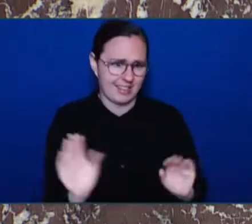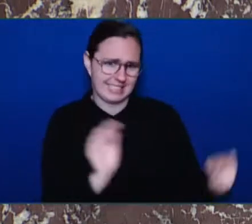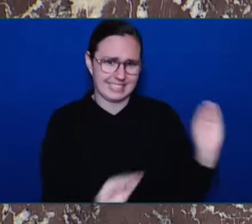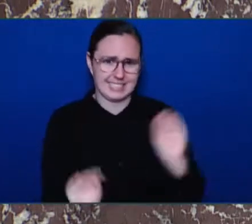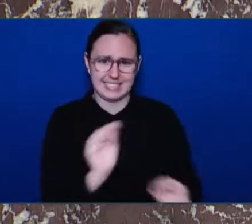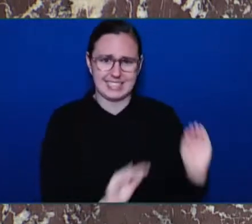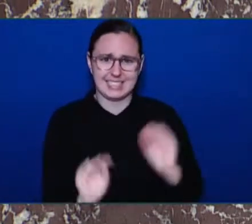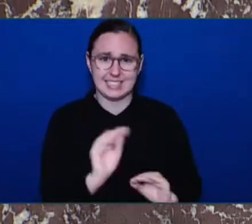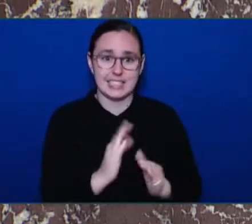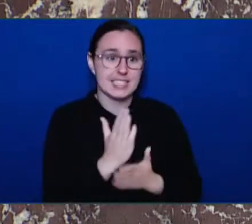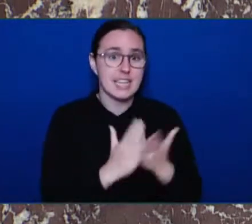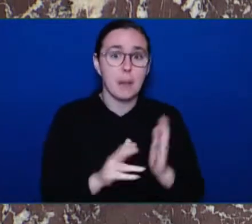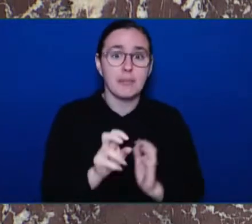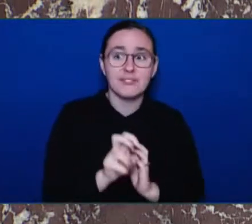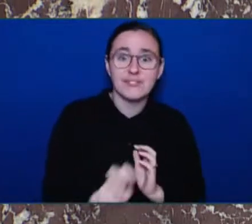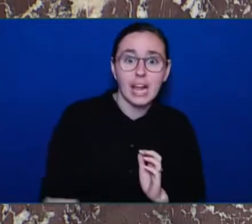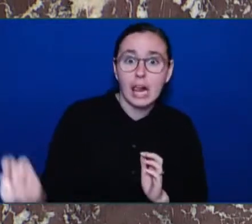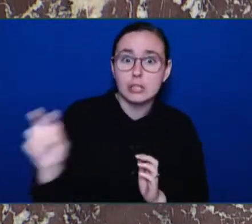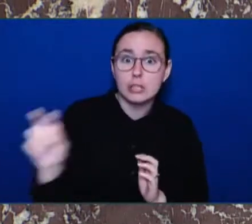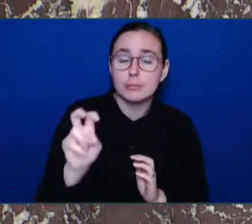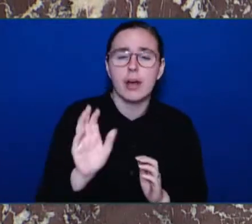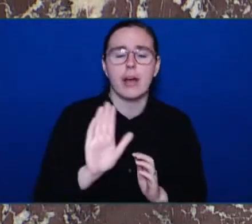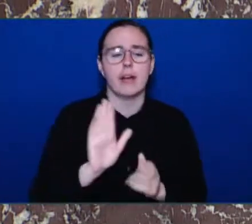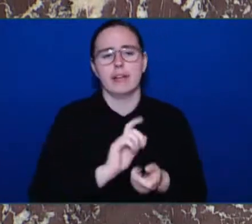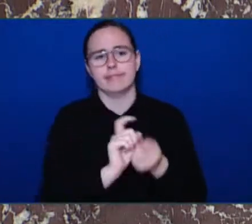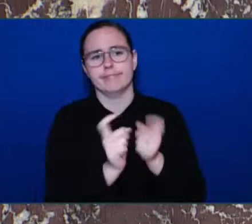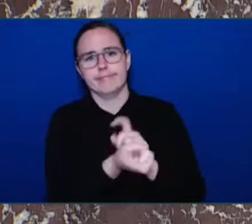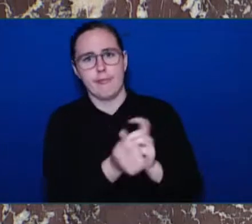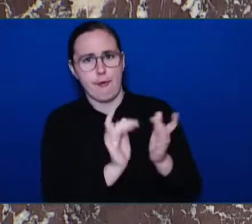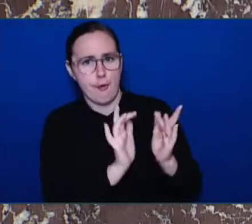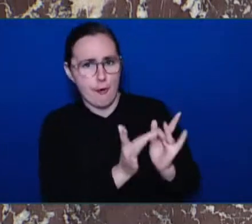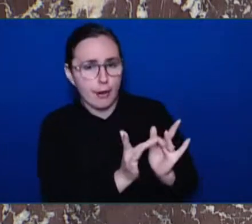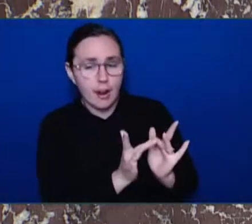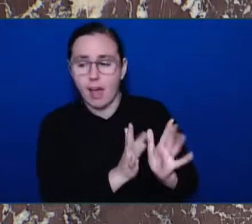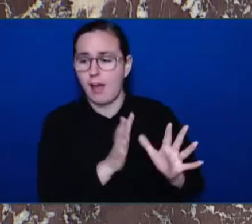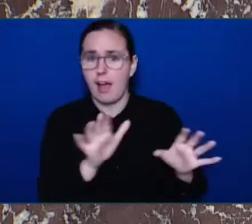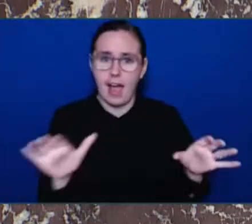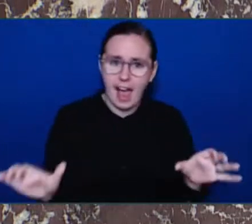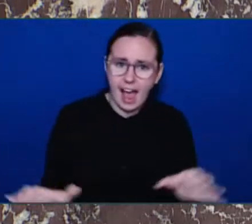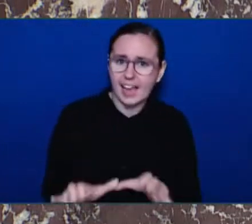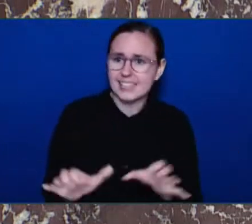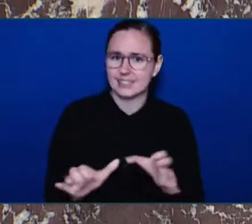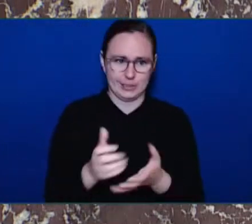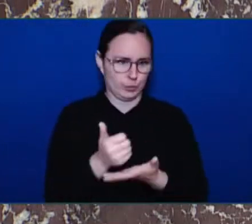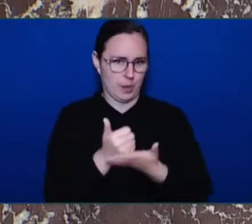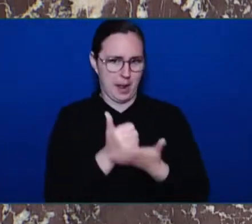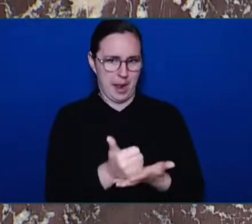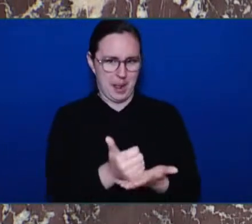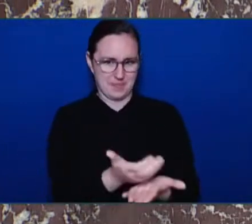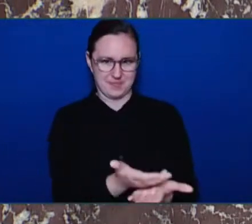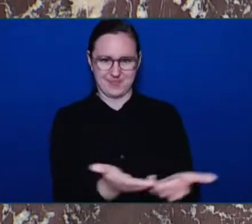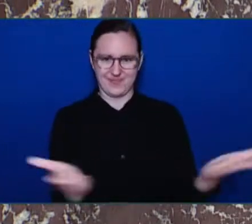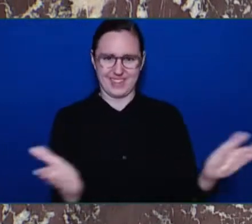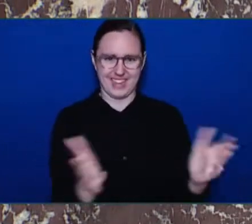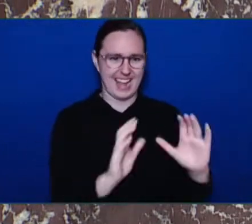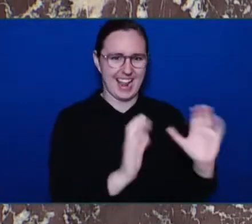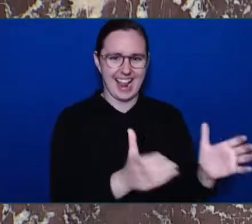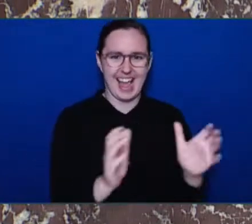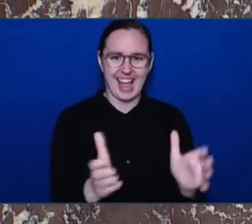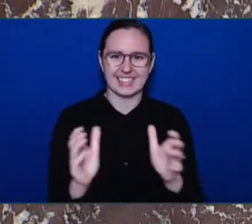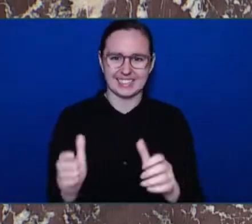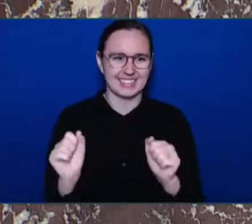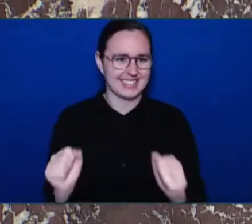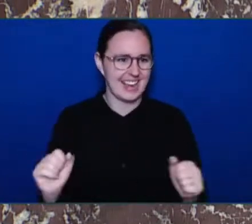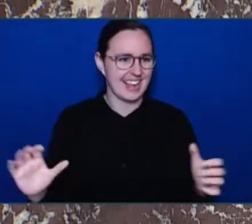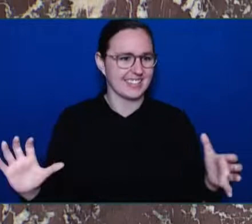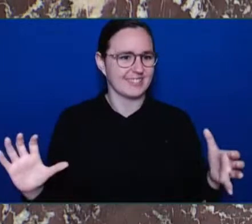that helped learners connect with others during their separation from the classroom. Teachers were key in supporting their